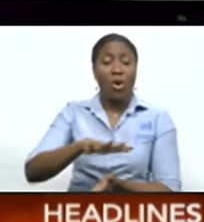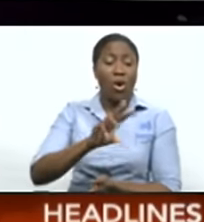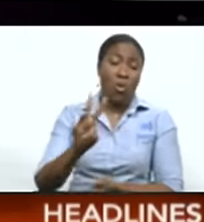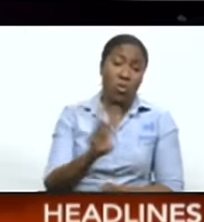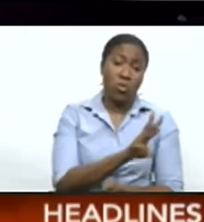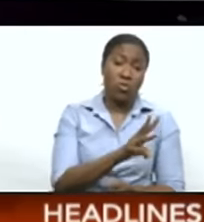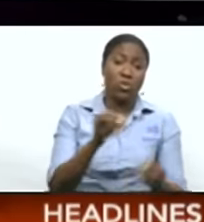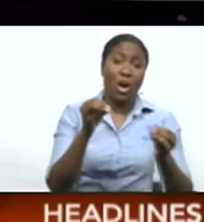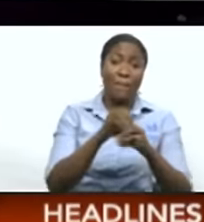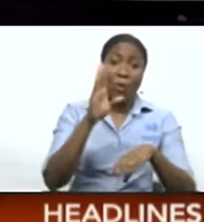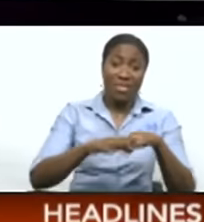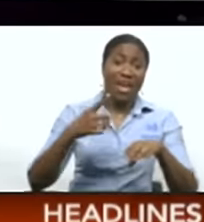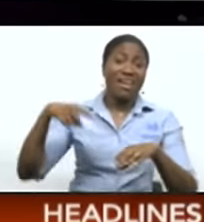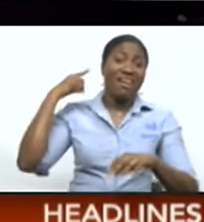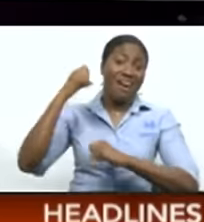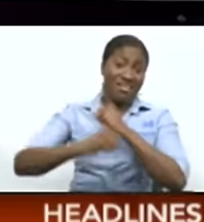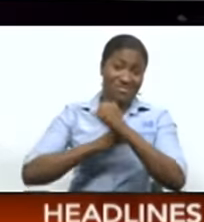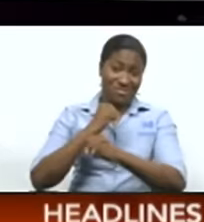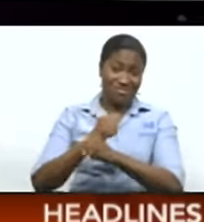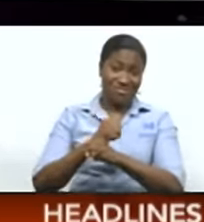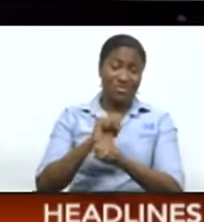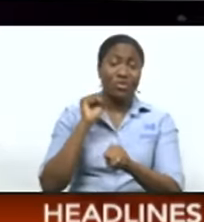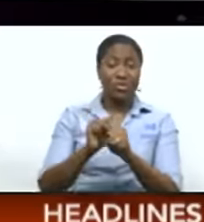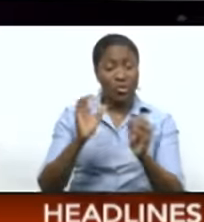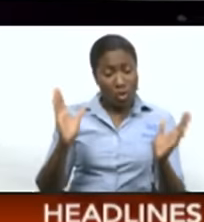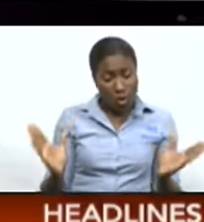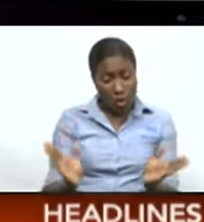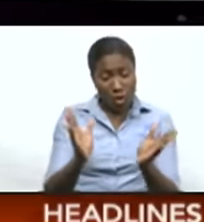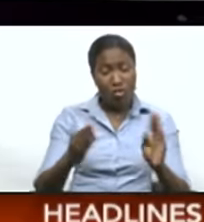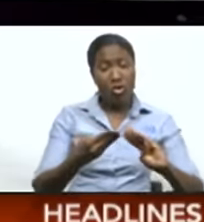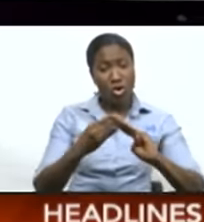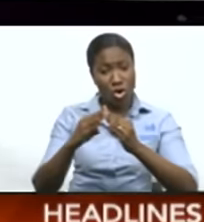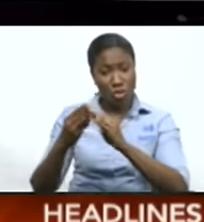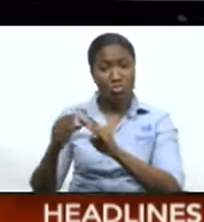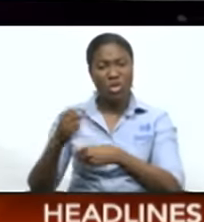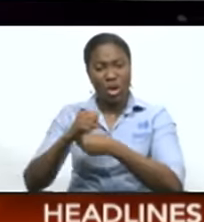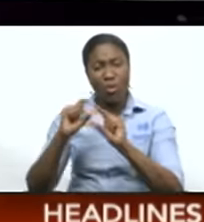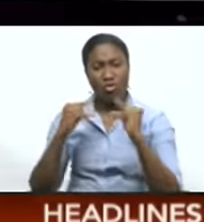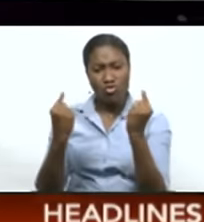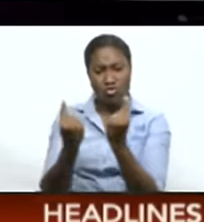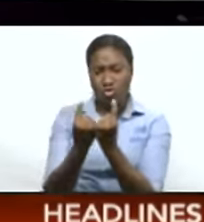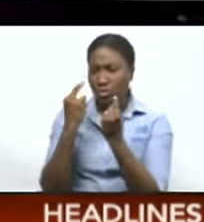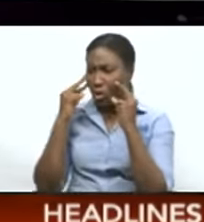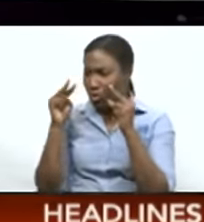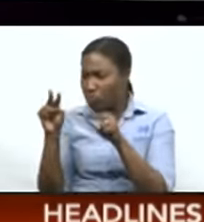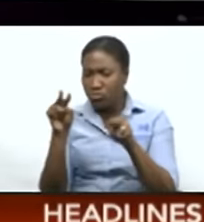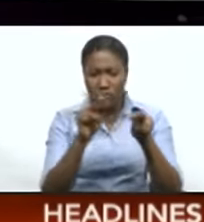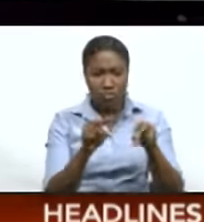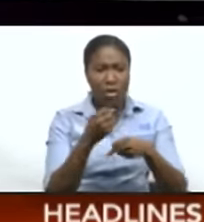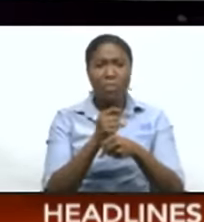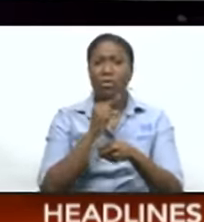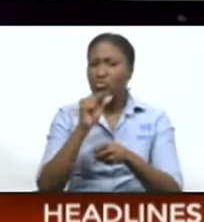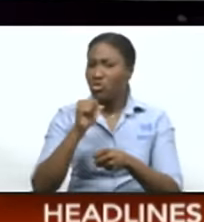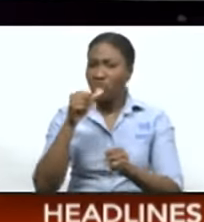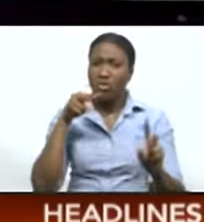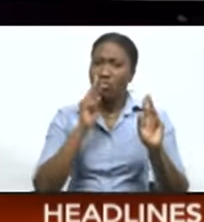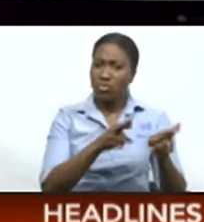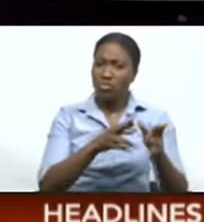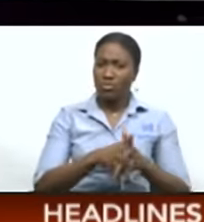last year's figure. The Division is urging communities to create their own watch groups to ensure they do not become soft targets.